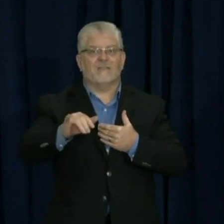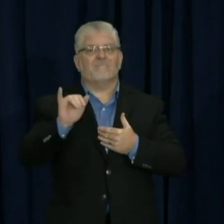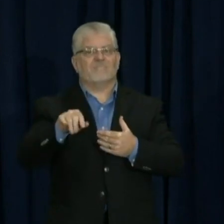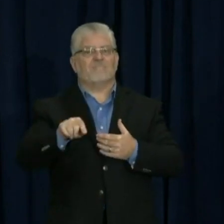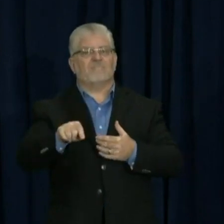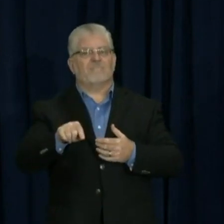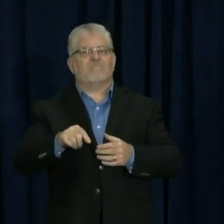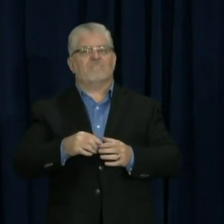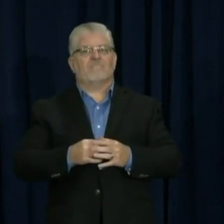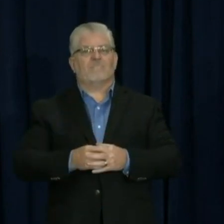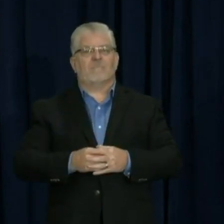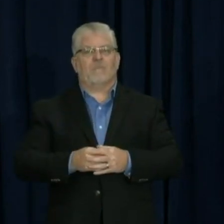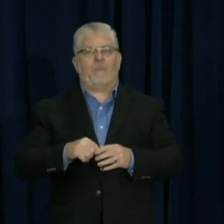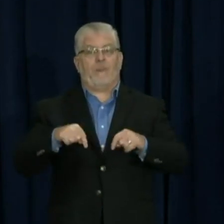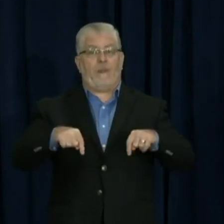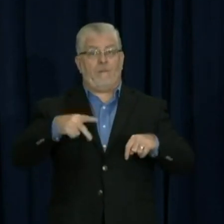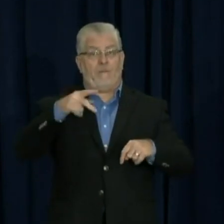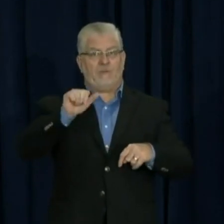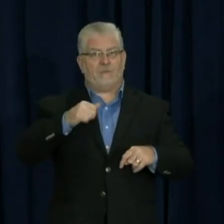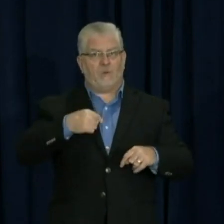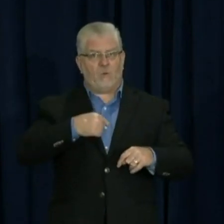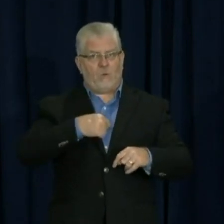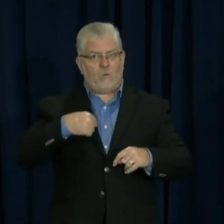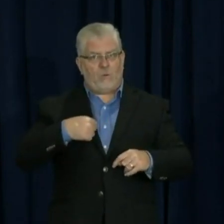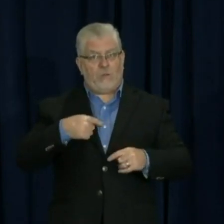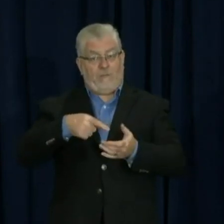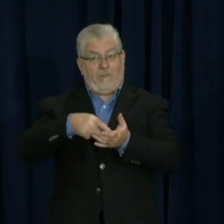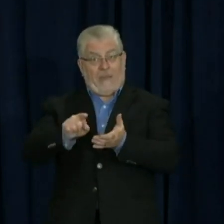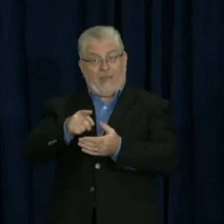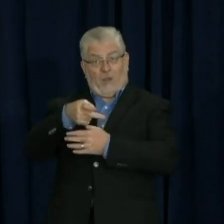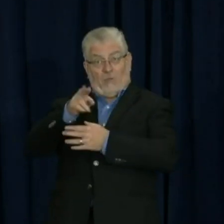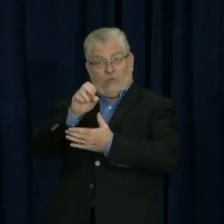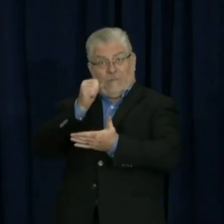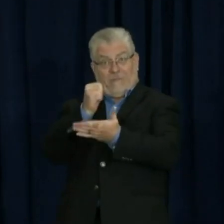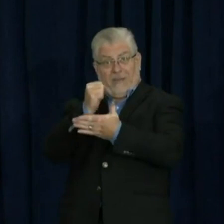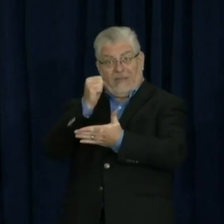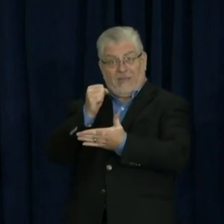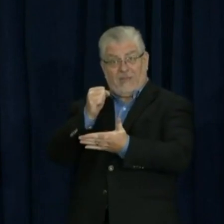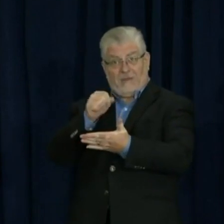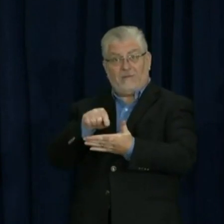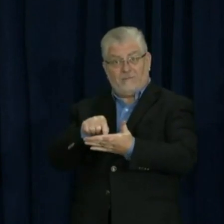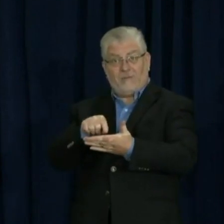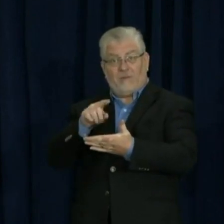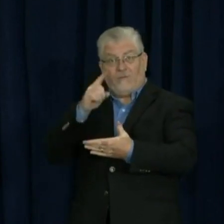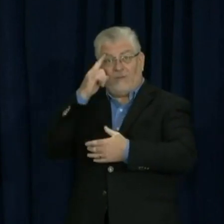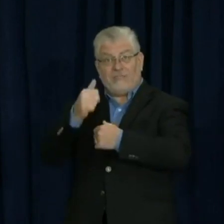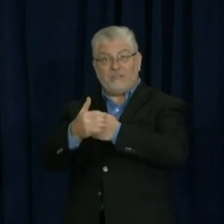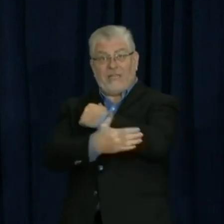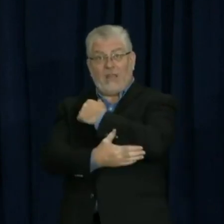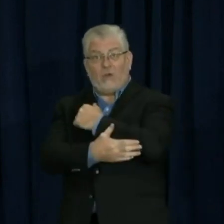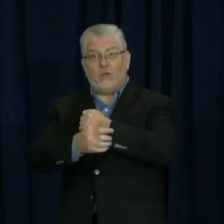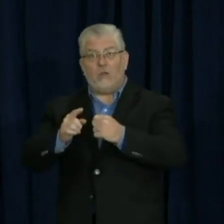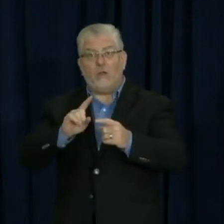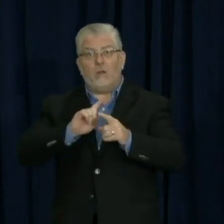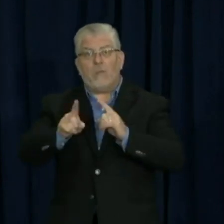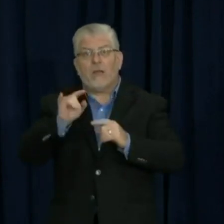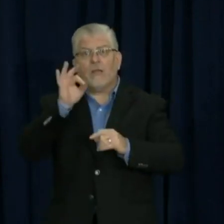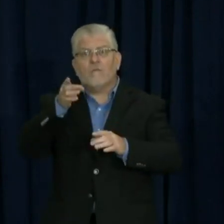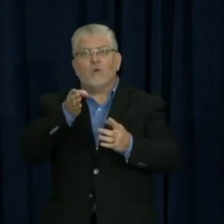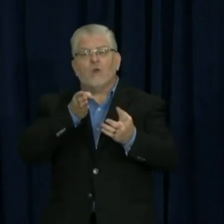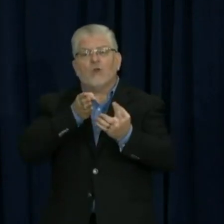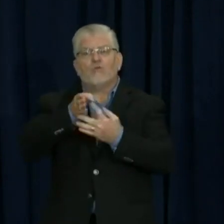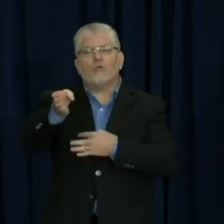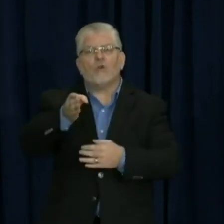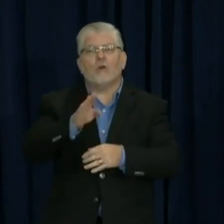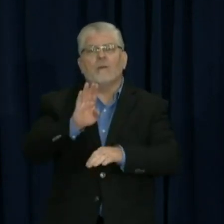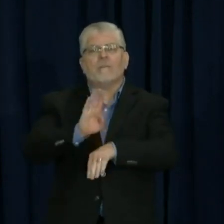postage in Pennsylvania is we went to the counties where they are. So if they wanted it to be through their business reply mail, USPS